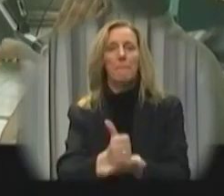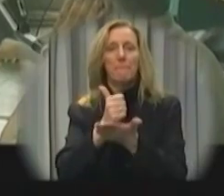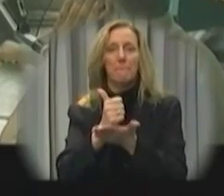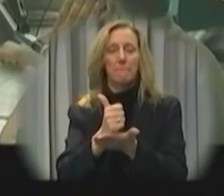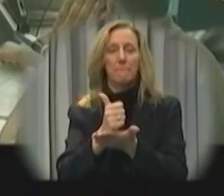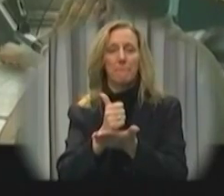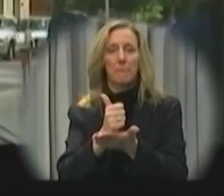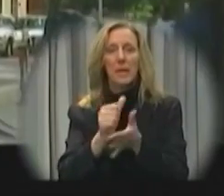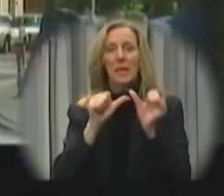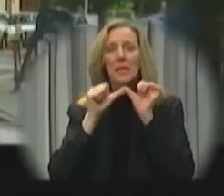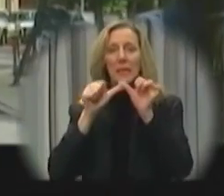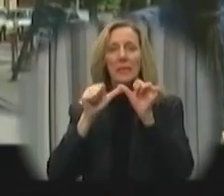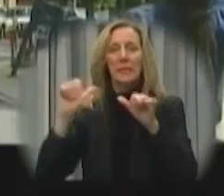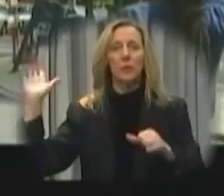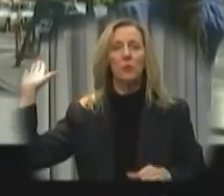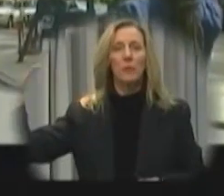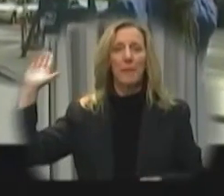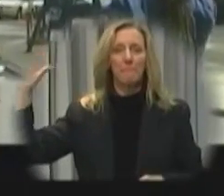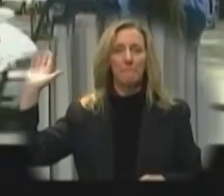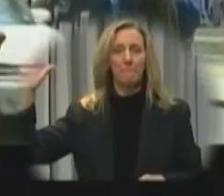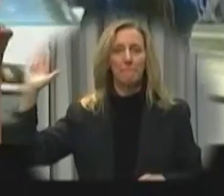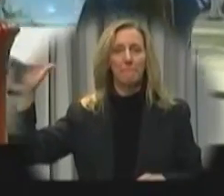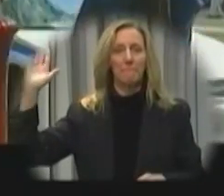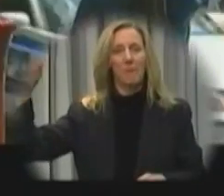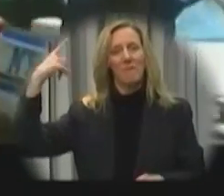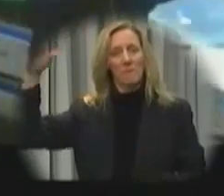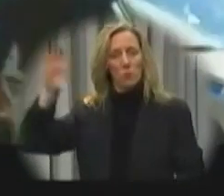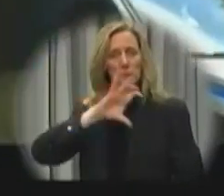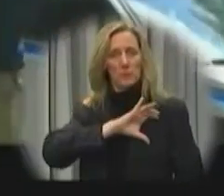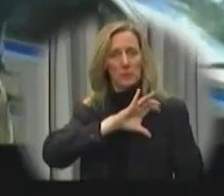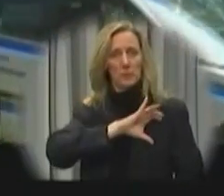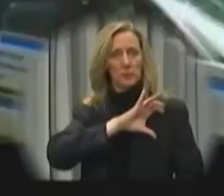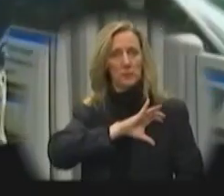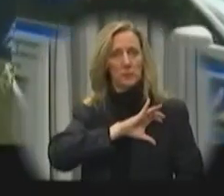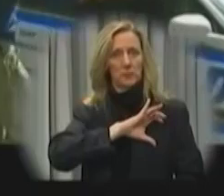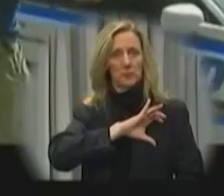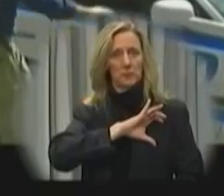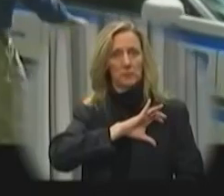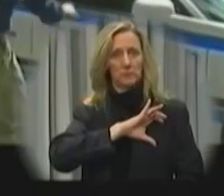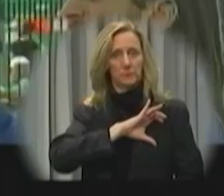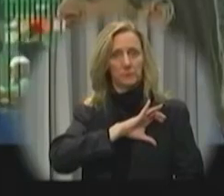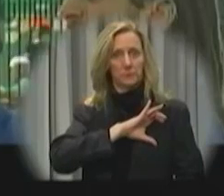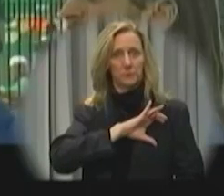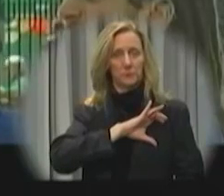to summon help. A continuous tapping pattern summons the police department.